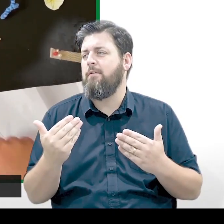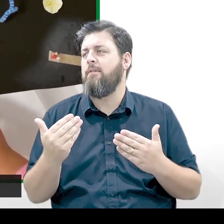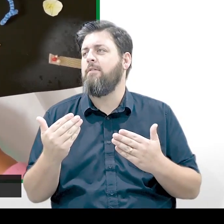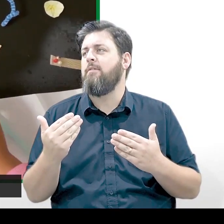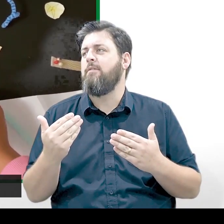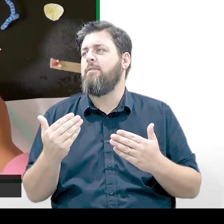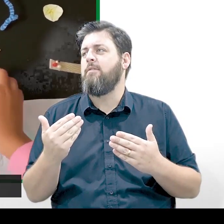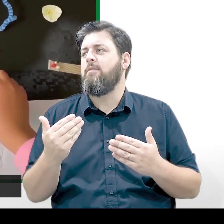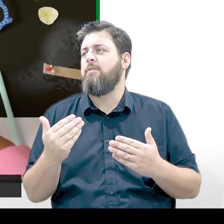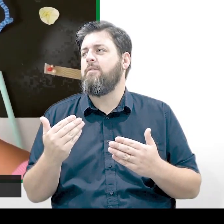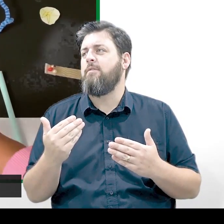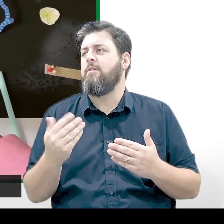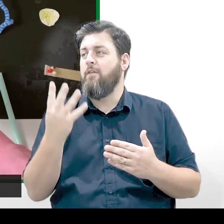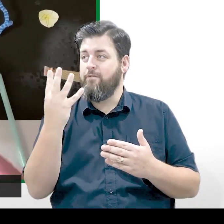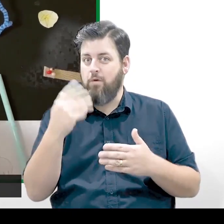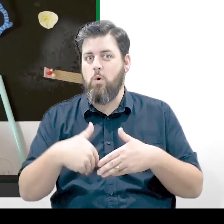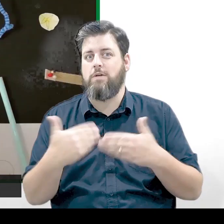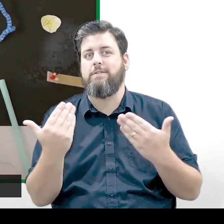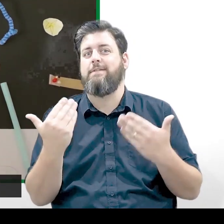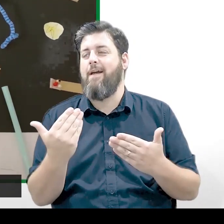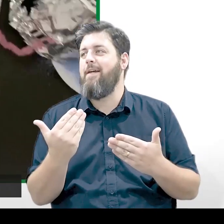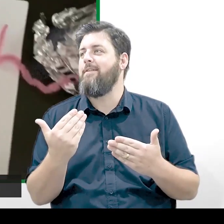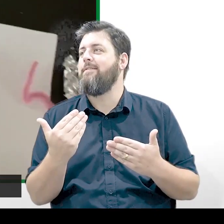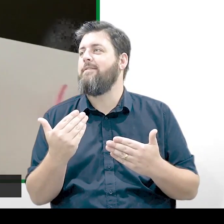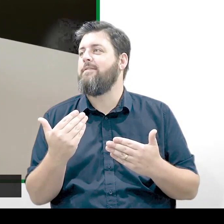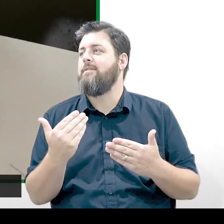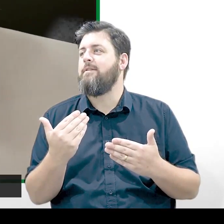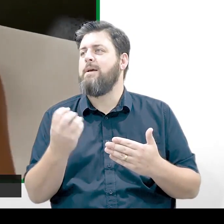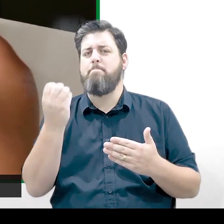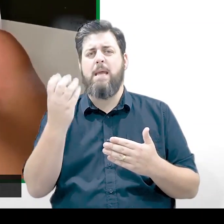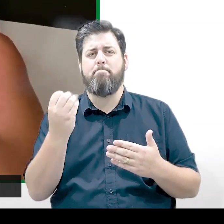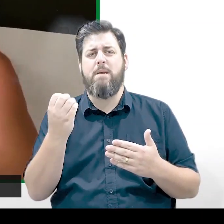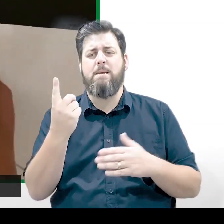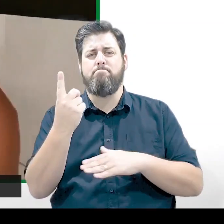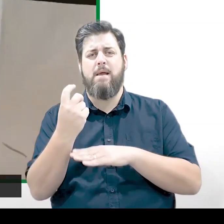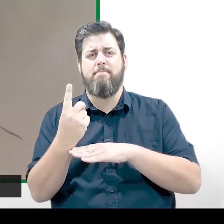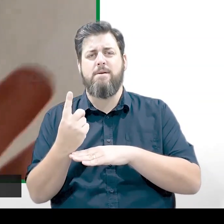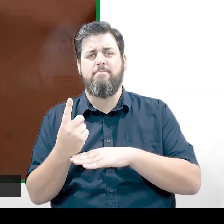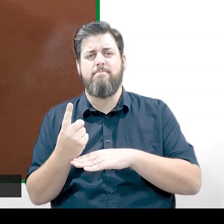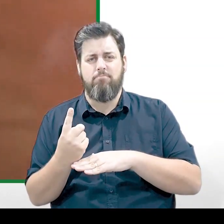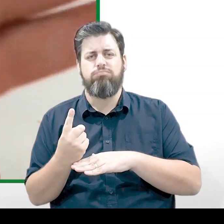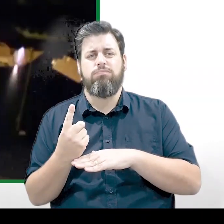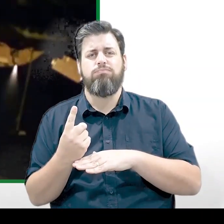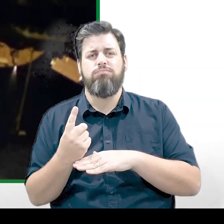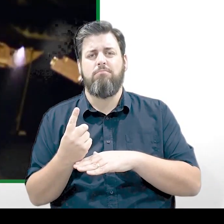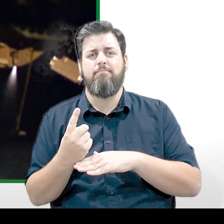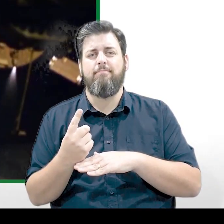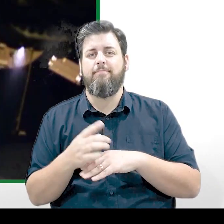four days passed. Beep, beep, beep, beep, beep, beep, beep.